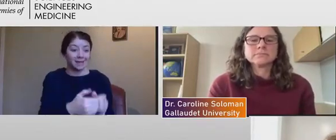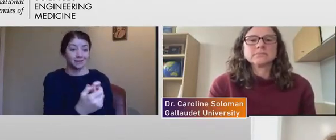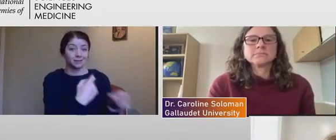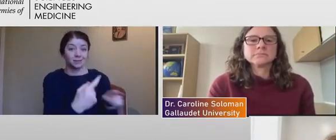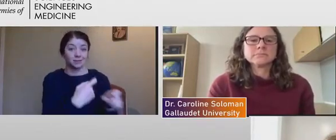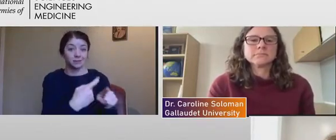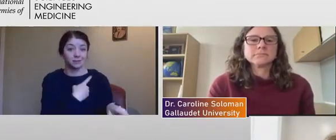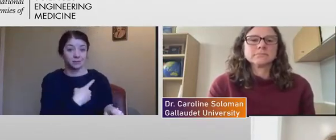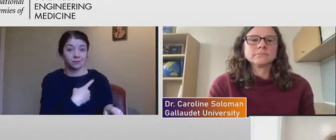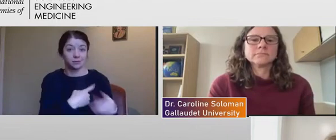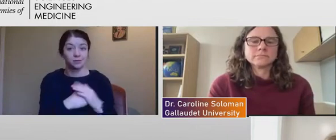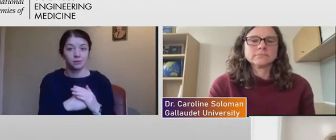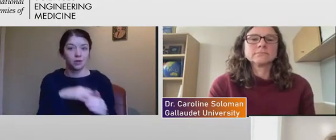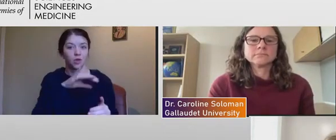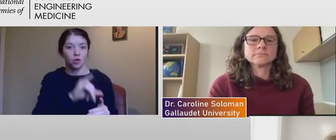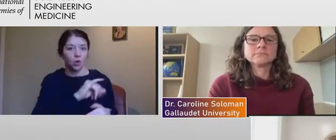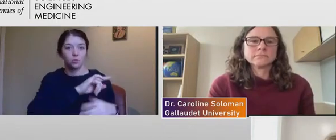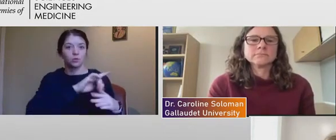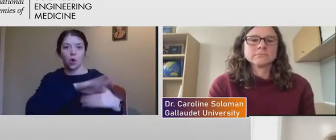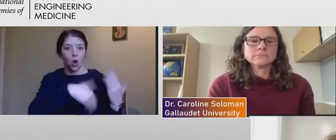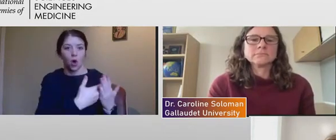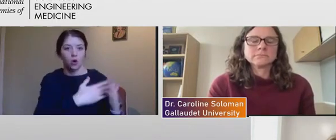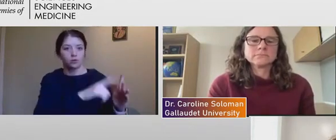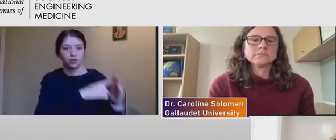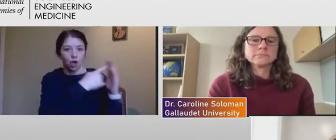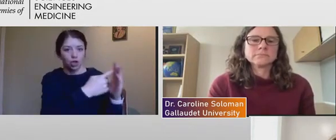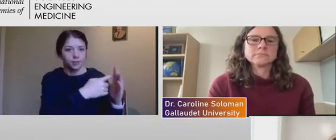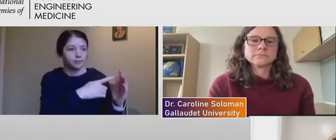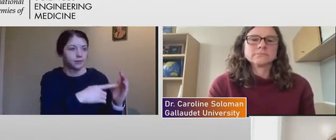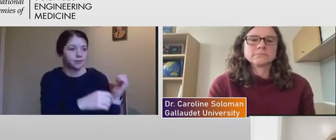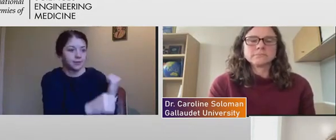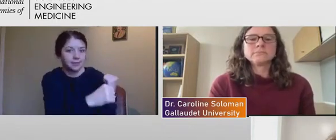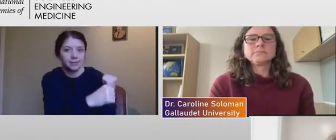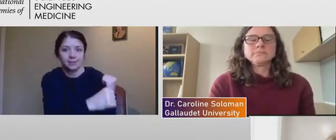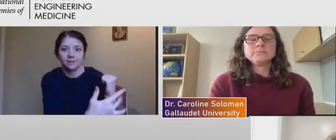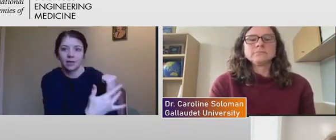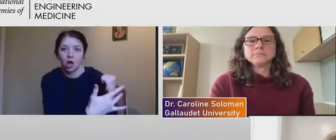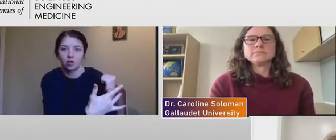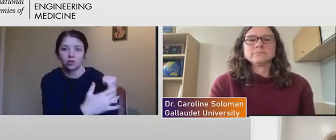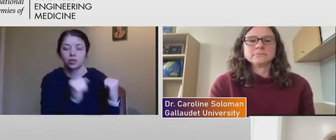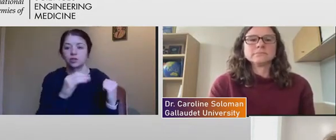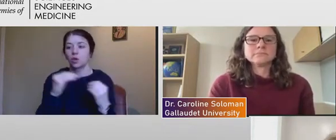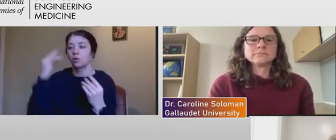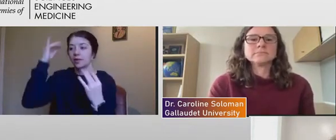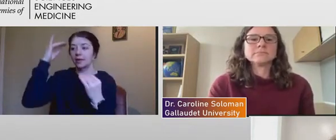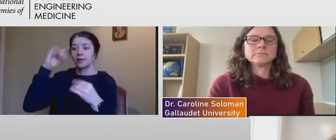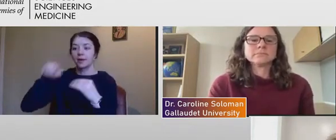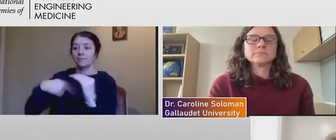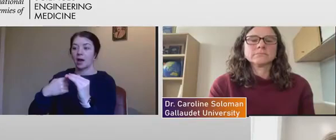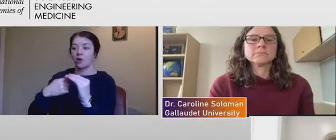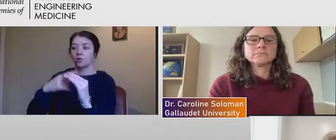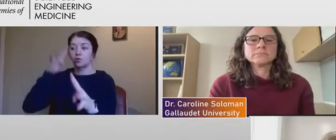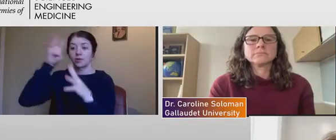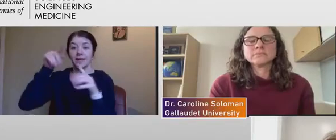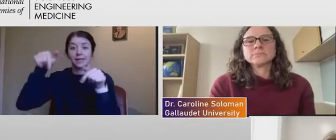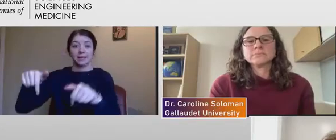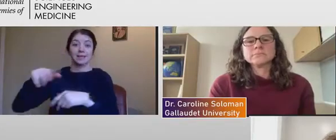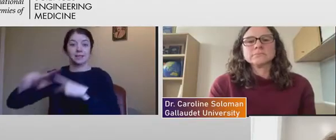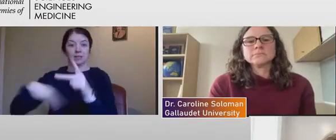when we're thinking about creating these spaces and putting resources into